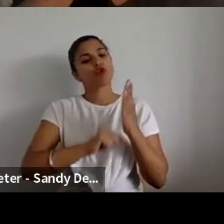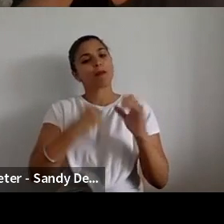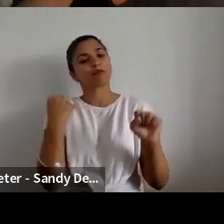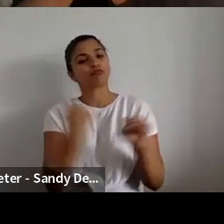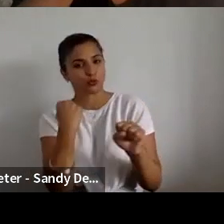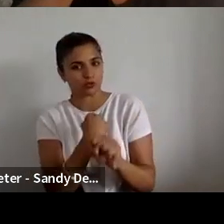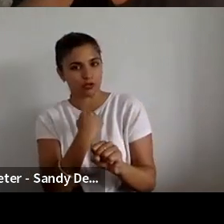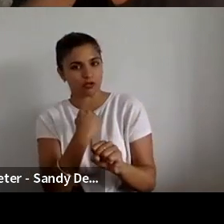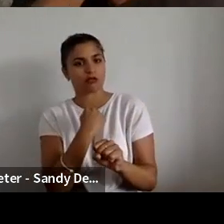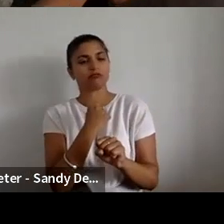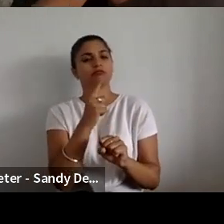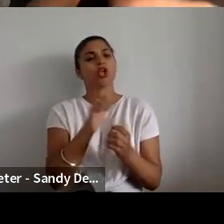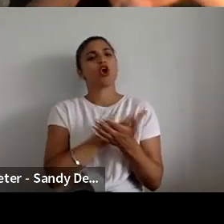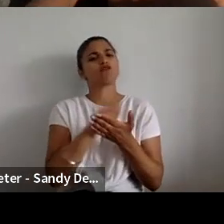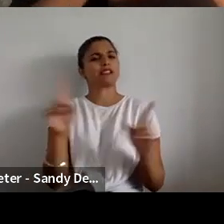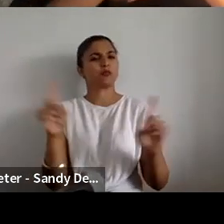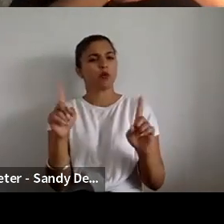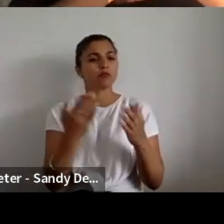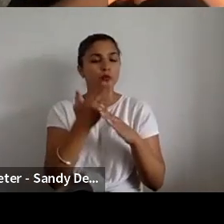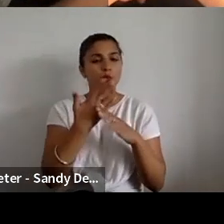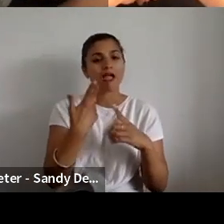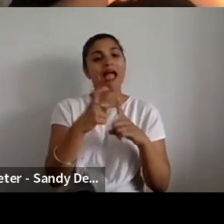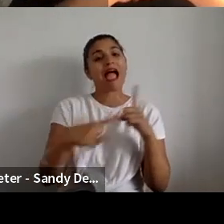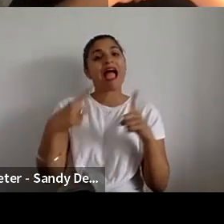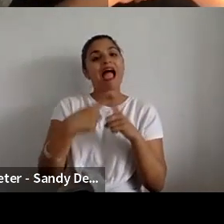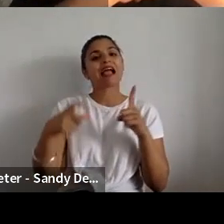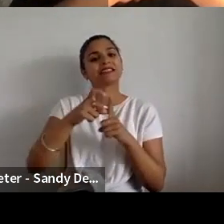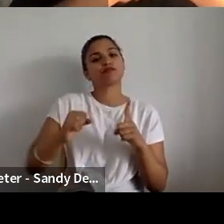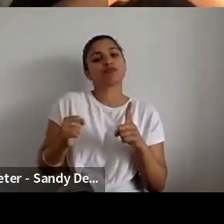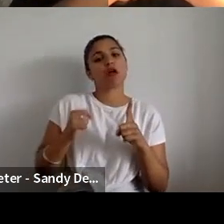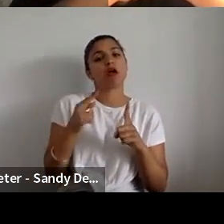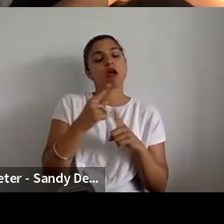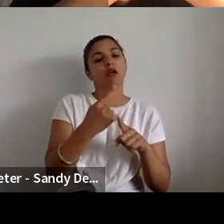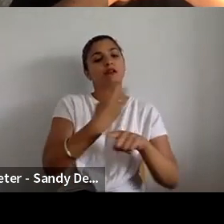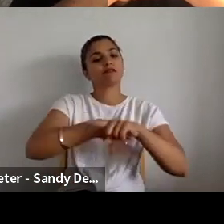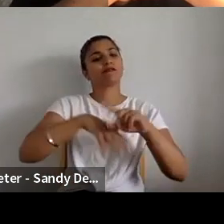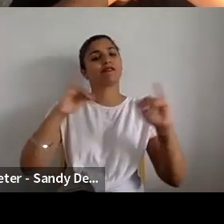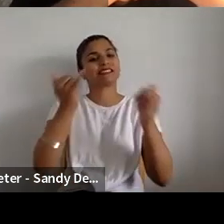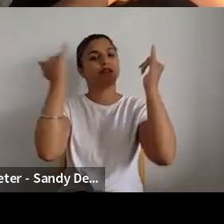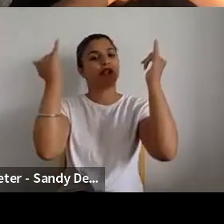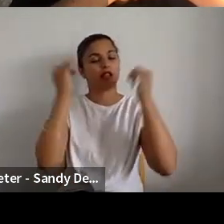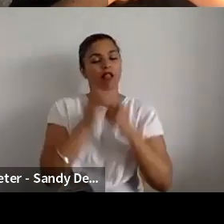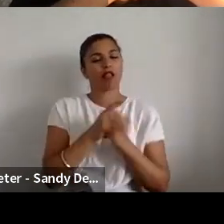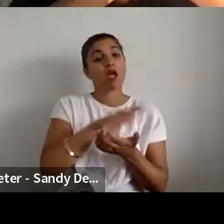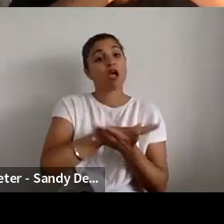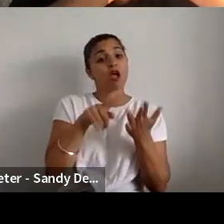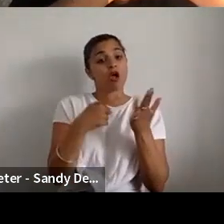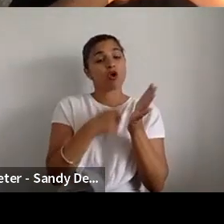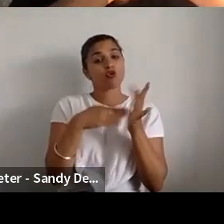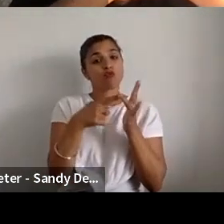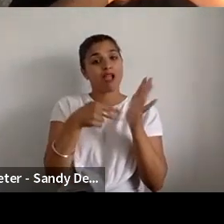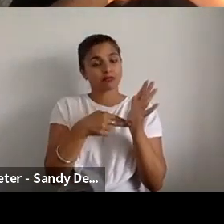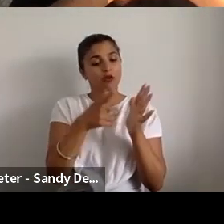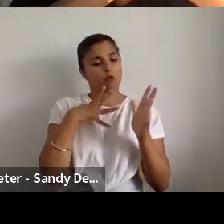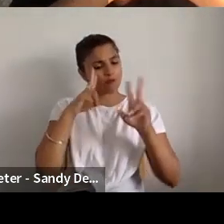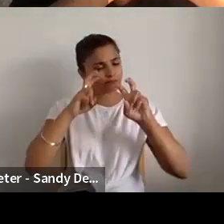showcase for England at the Edinburgh festivals funded by Arts Council England. Horizon uses a new approach to build deep and sustainable